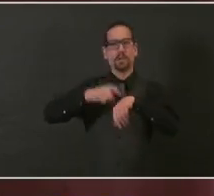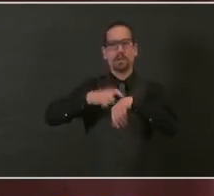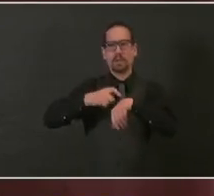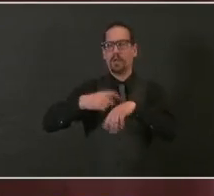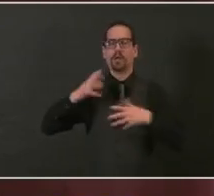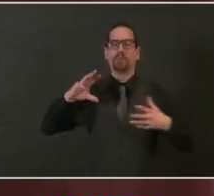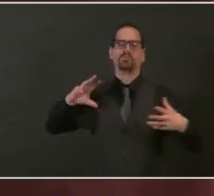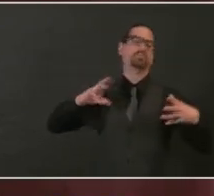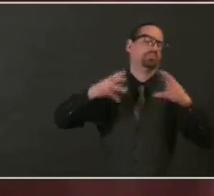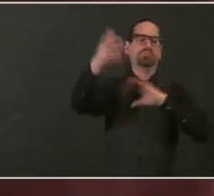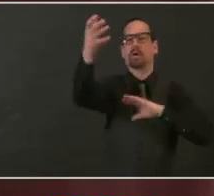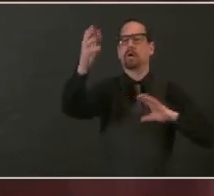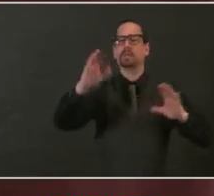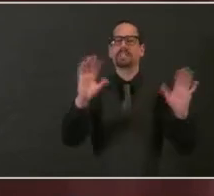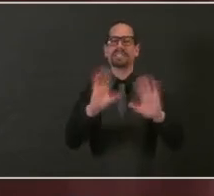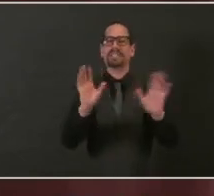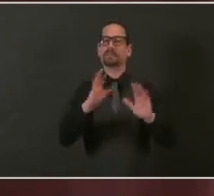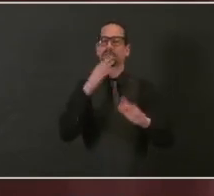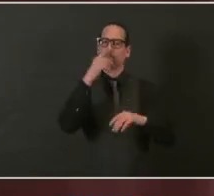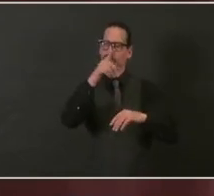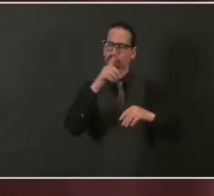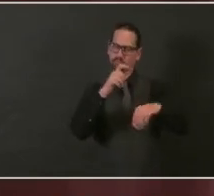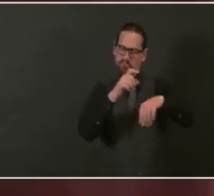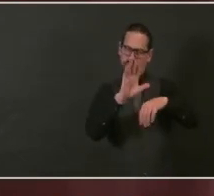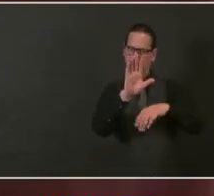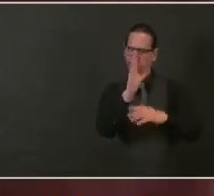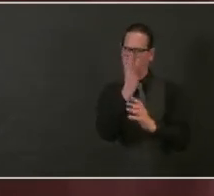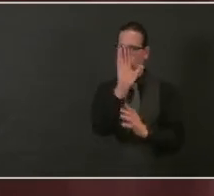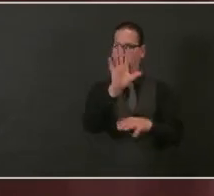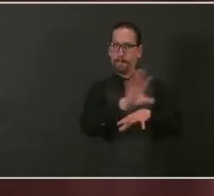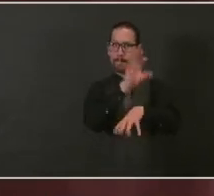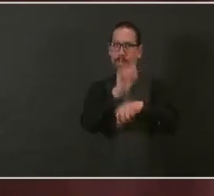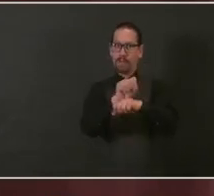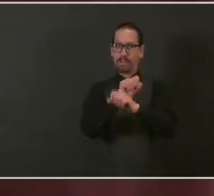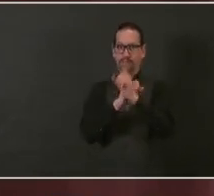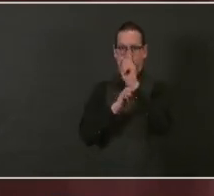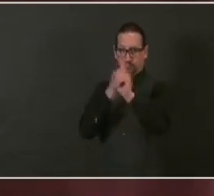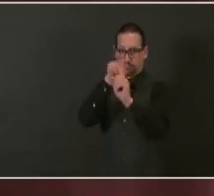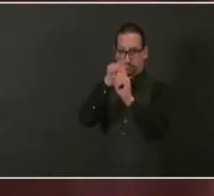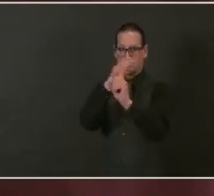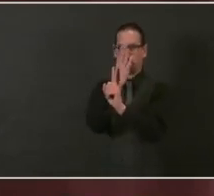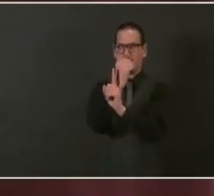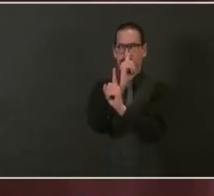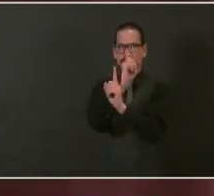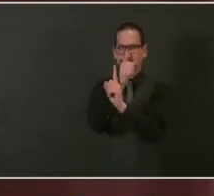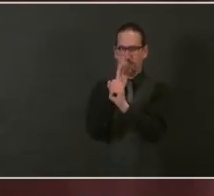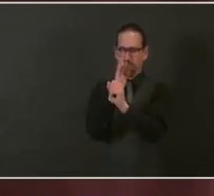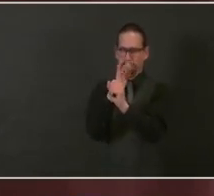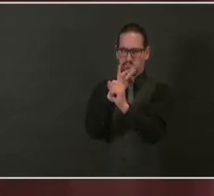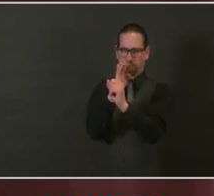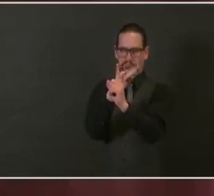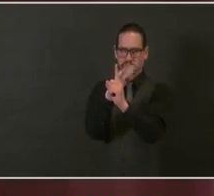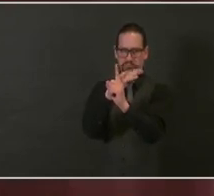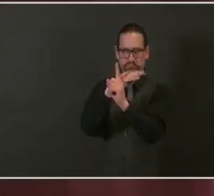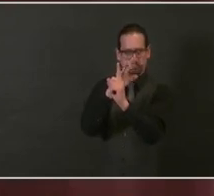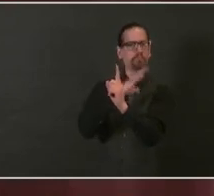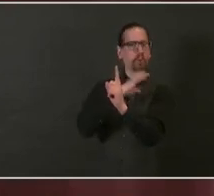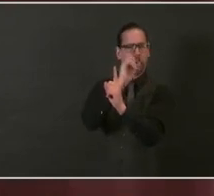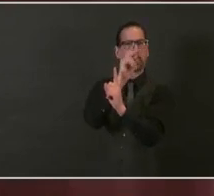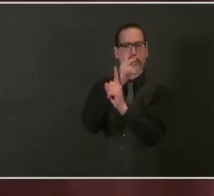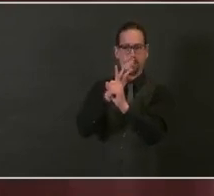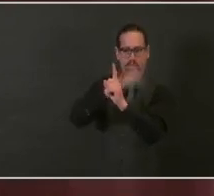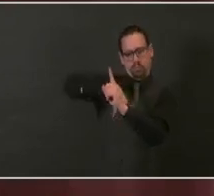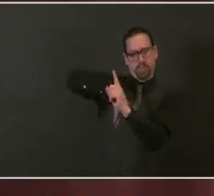any earlier than 15 minutes before your appointment time. We will be ready for you at the time when your